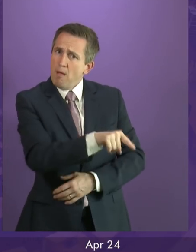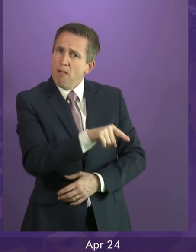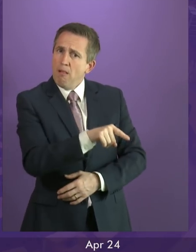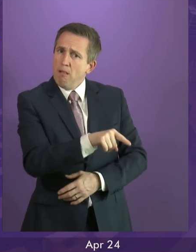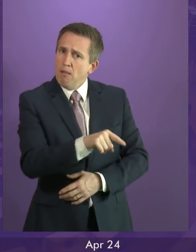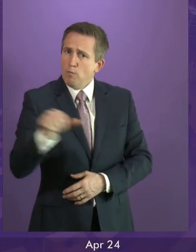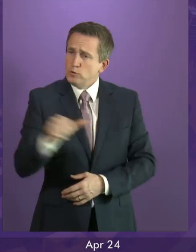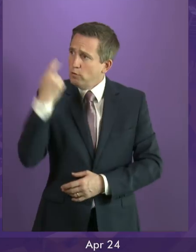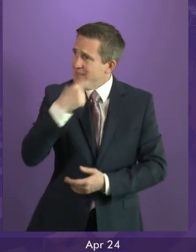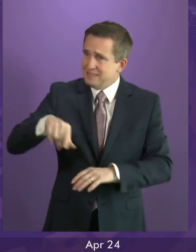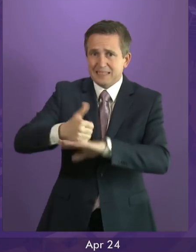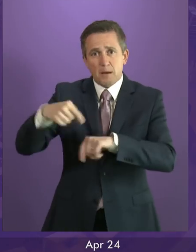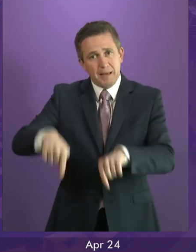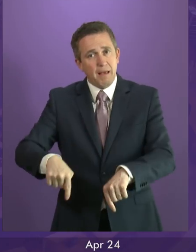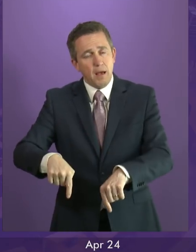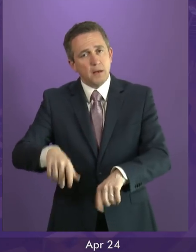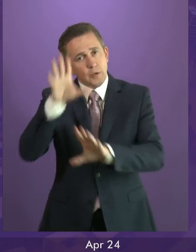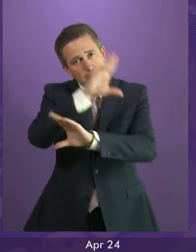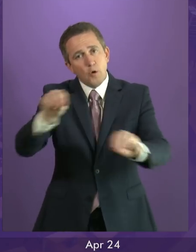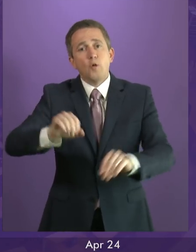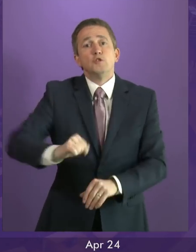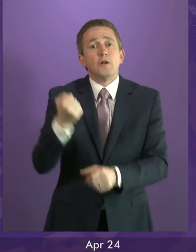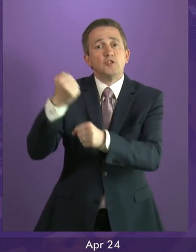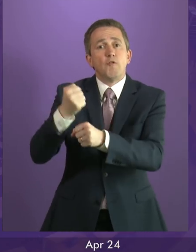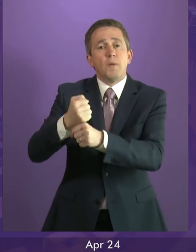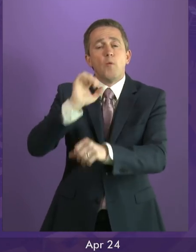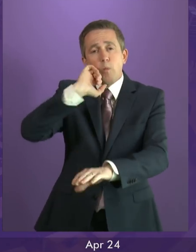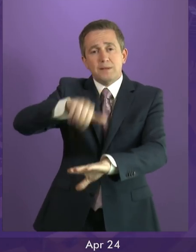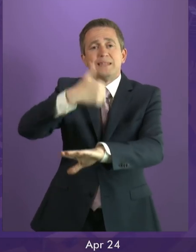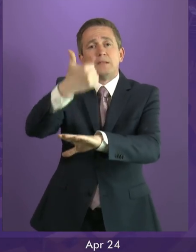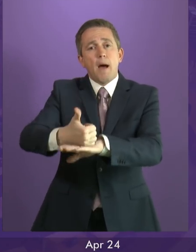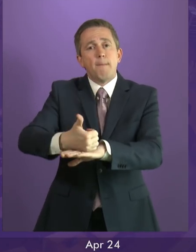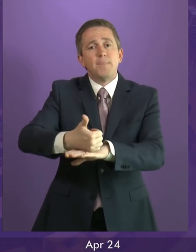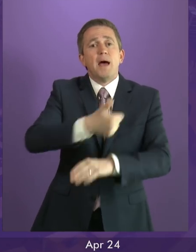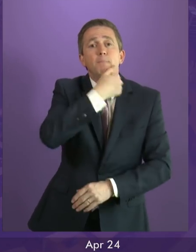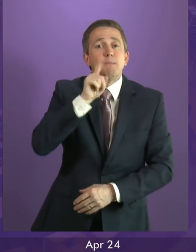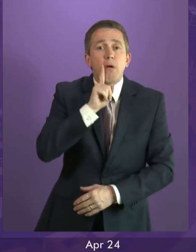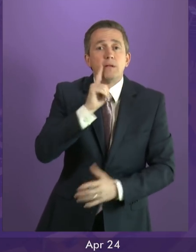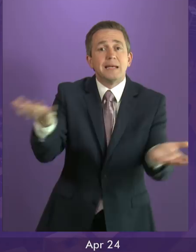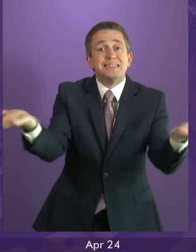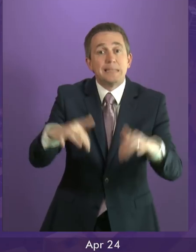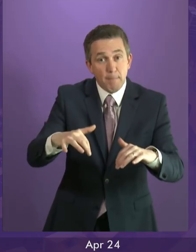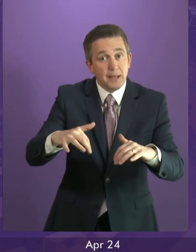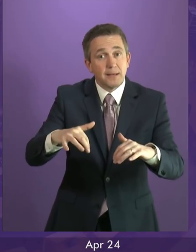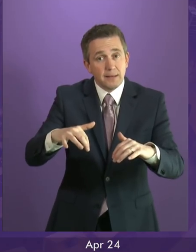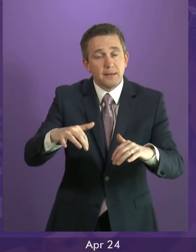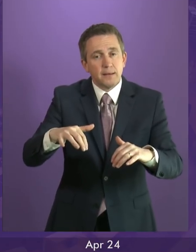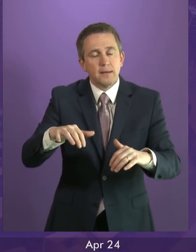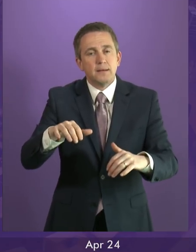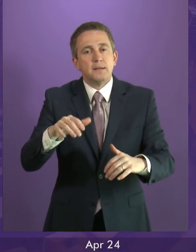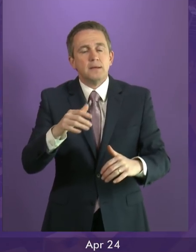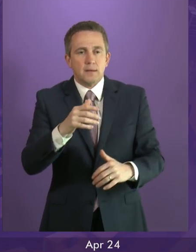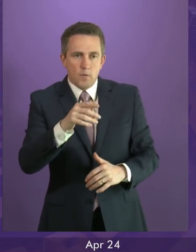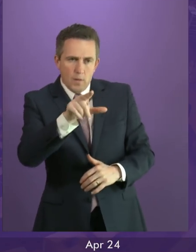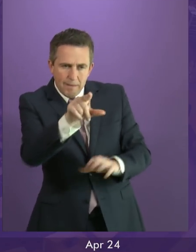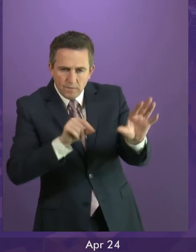use of it. So I can confirm that the Scottish Government will establish a citizens assembly. It will bring together a representative cross